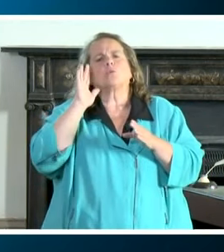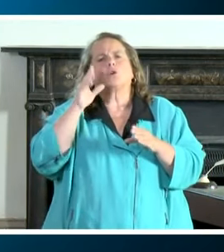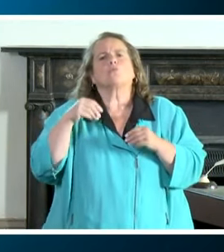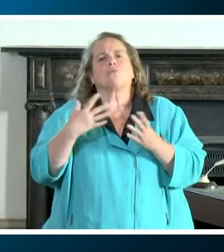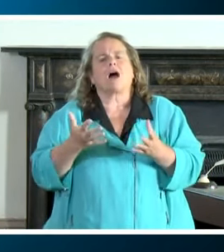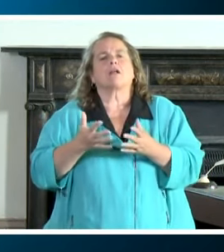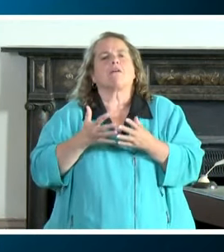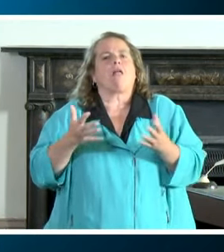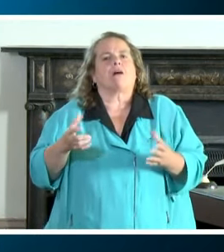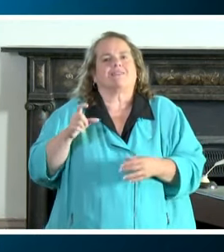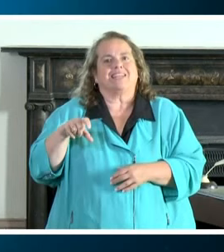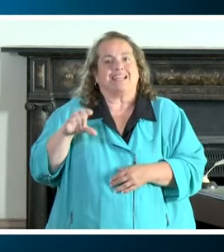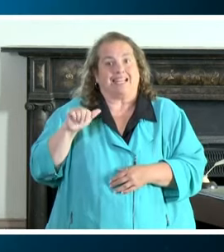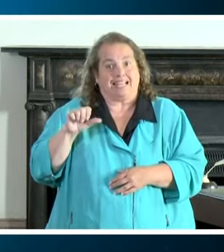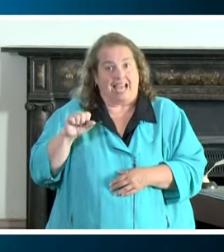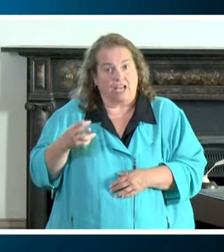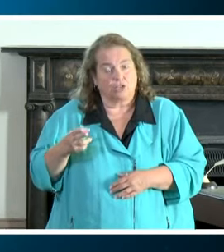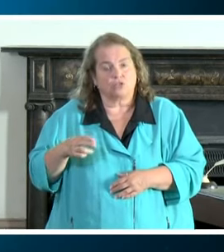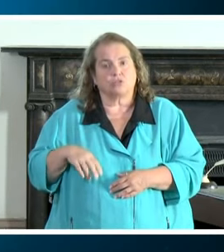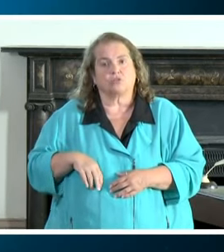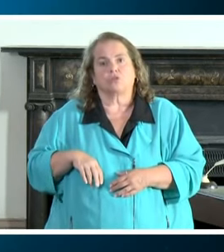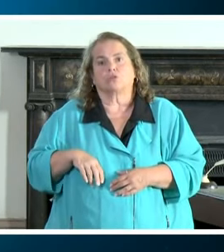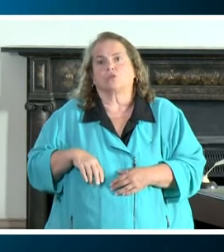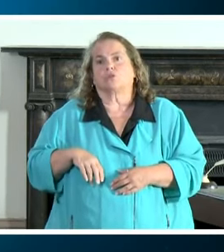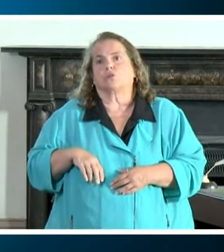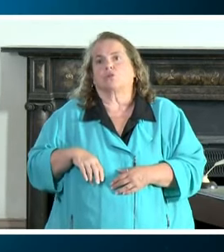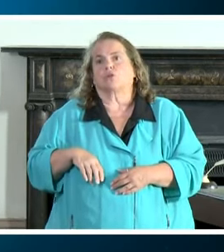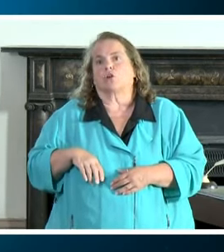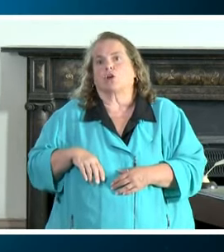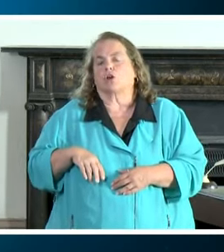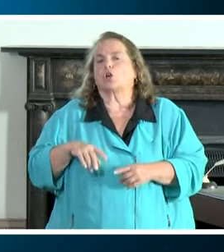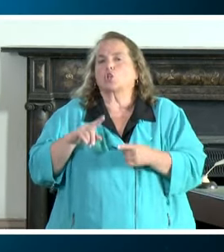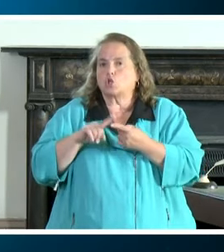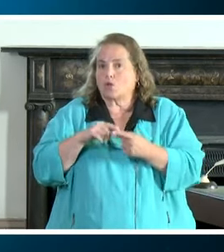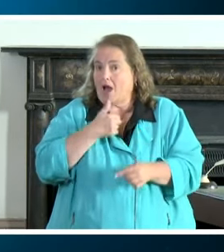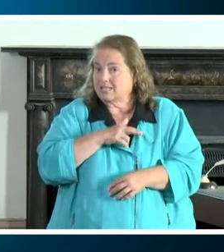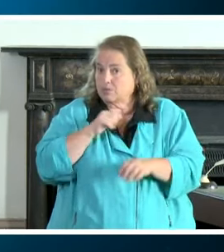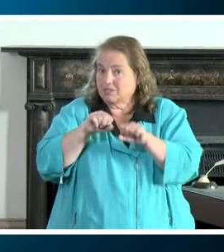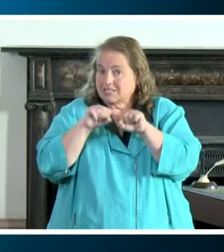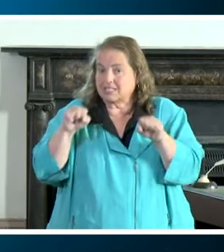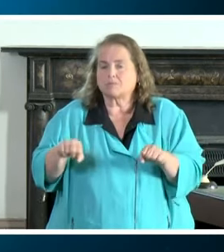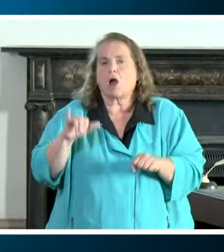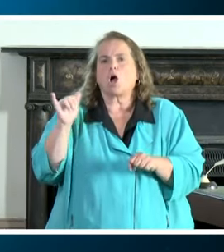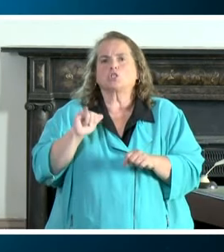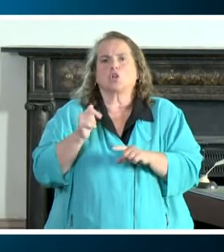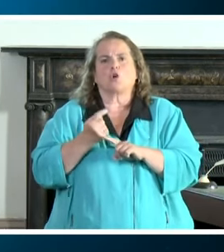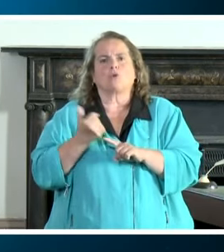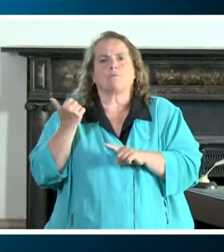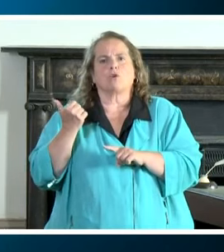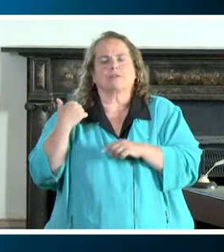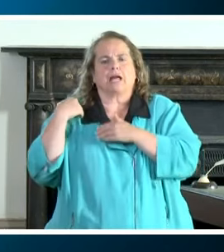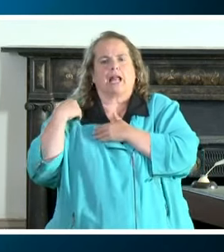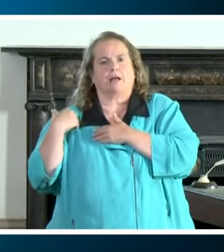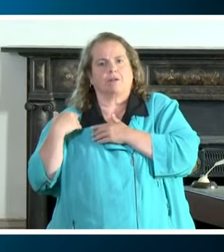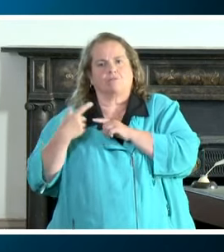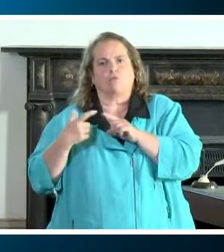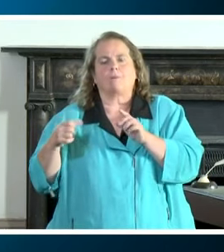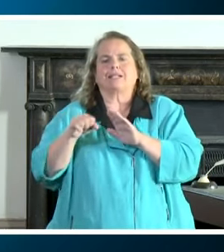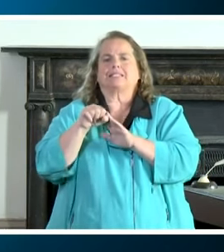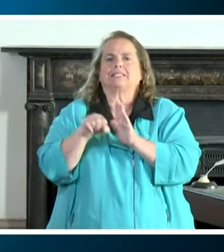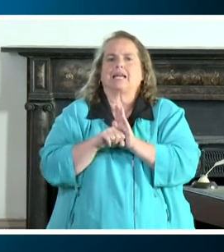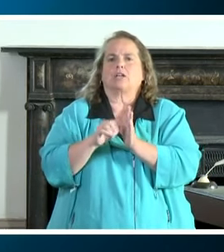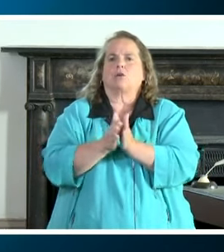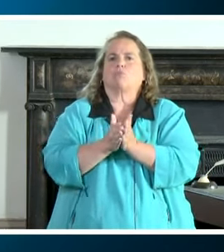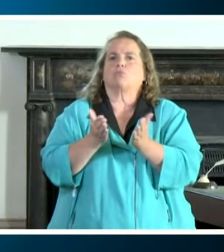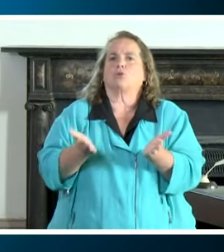much needed cash it's going to provide it soon to these hospital systems it also removes a liability from the state books that